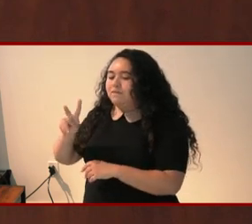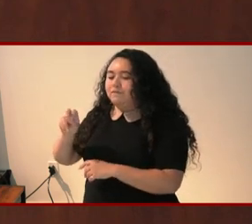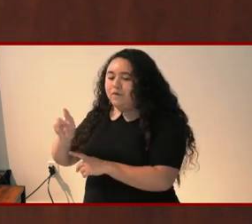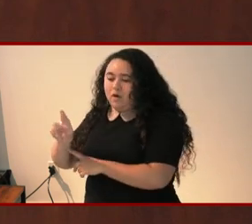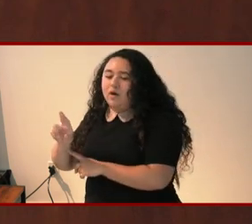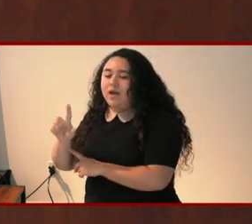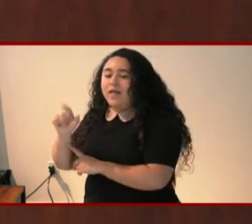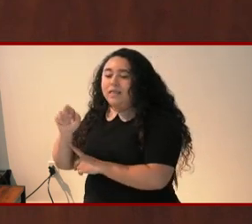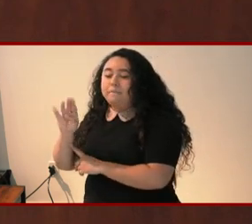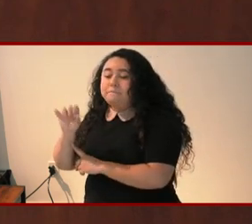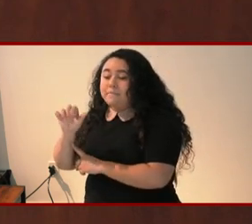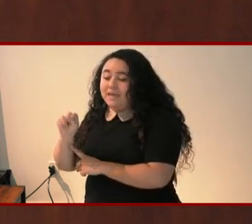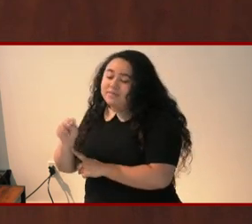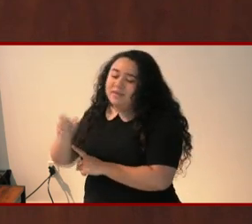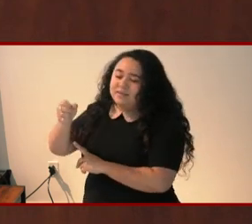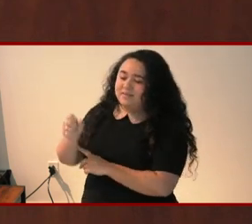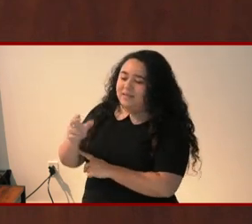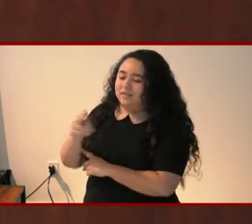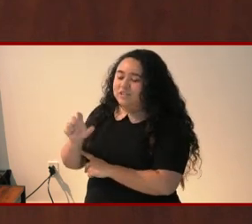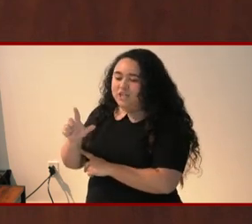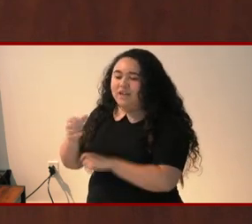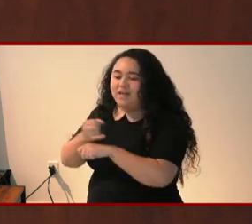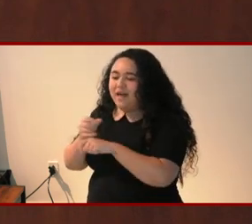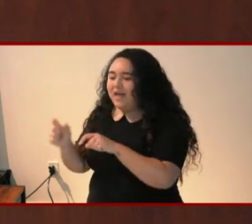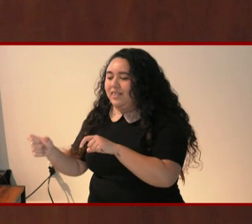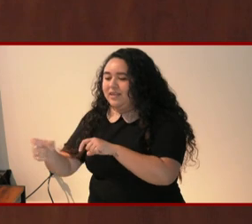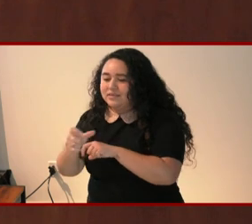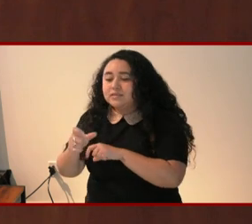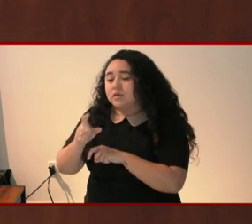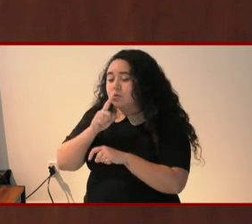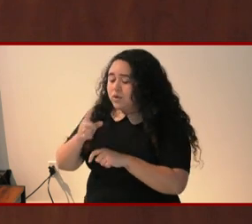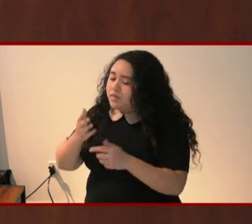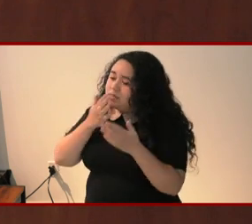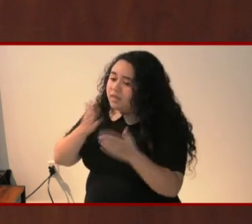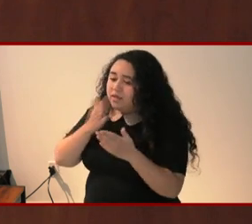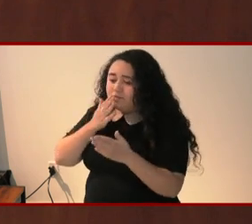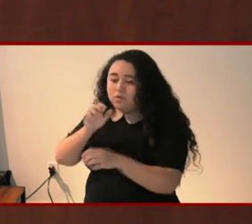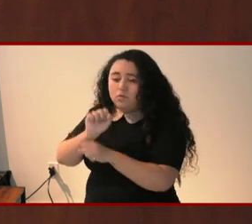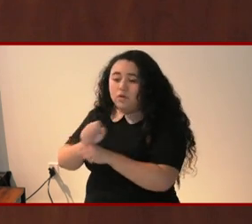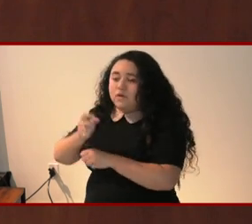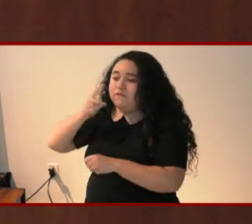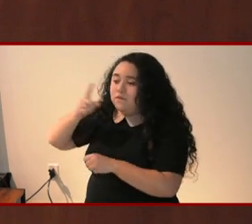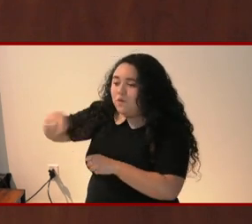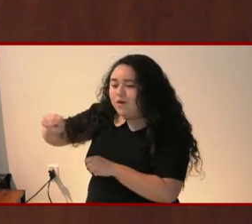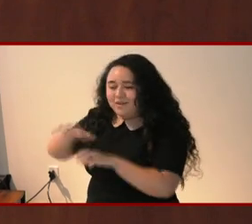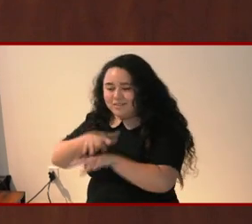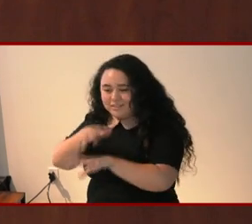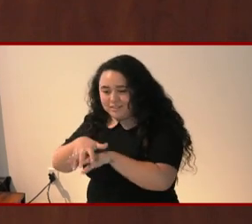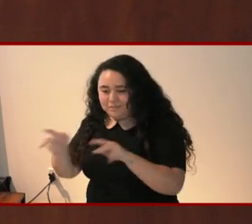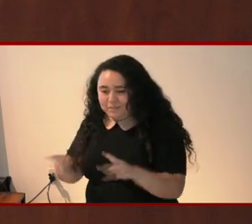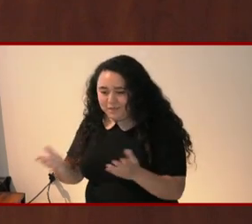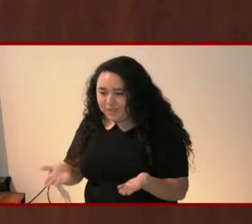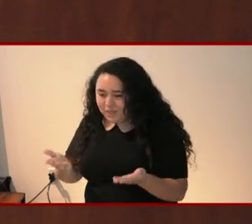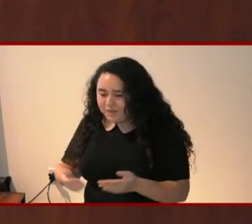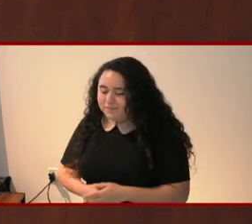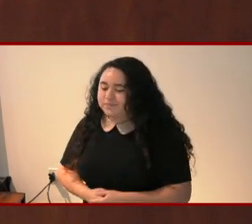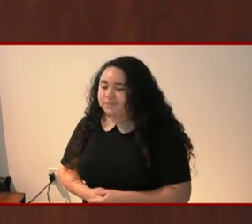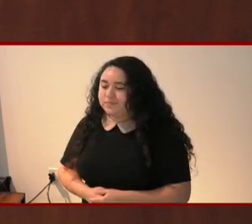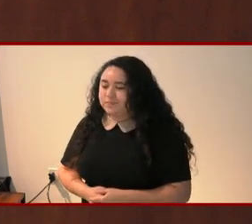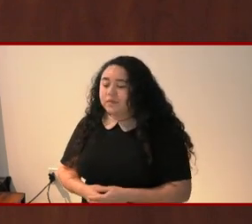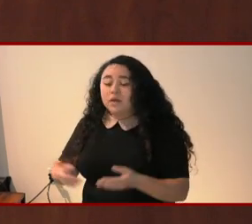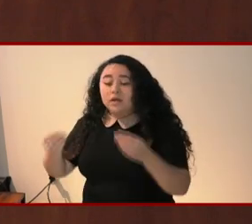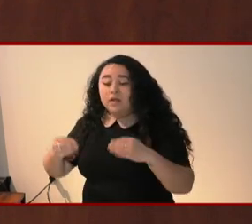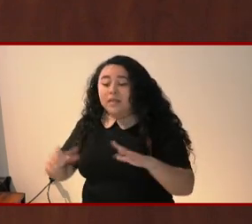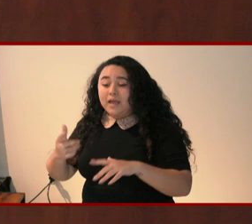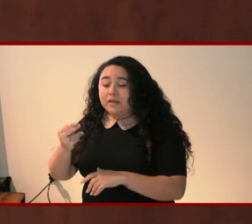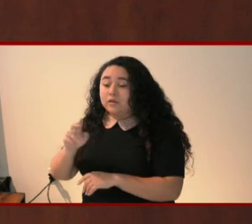in the South Channel Islands. We're grateful to have the opportunity to work for the indigenous peoples in this place. As a land